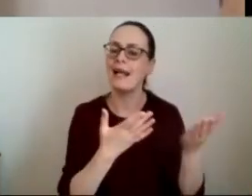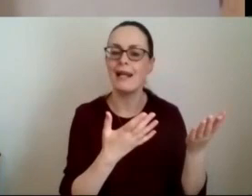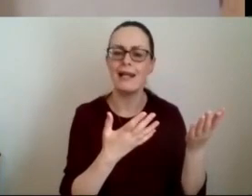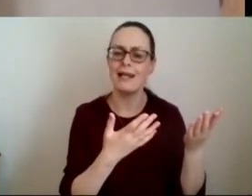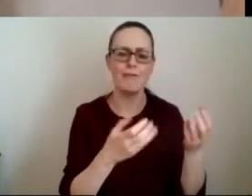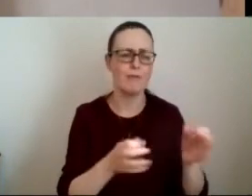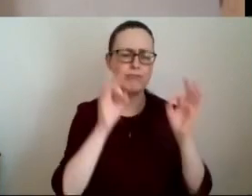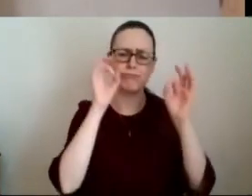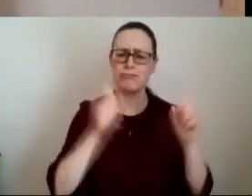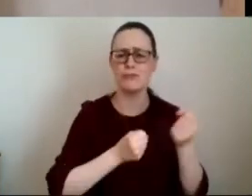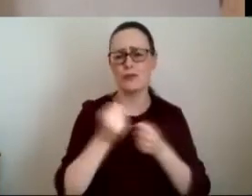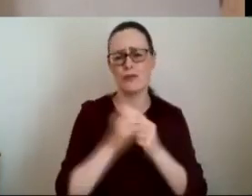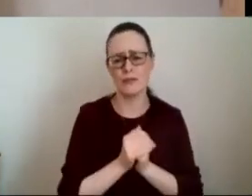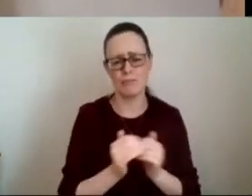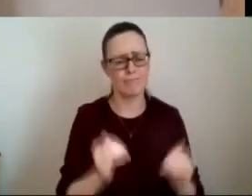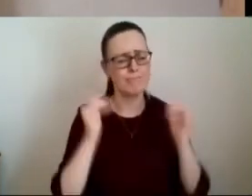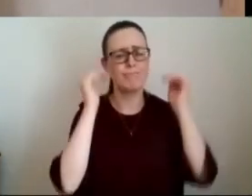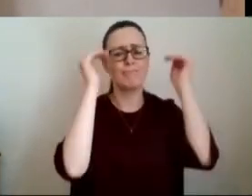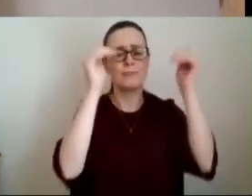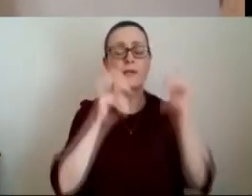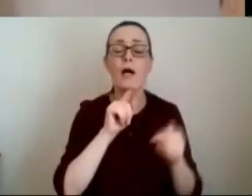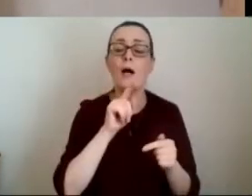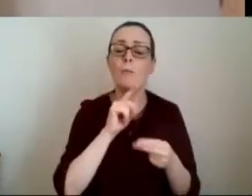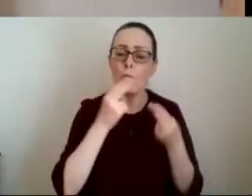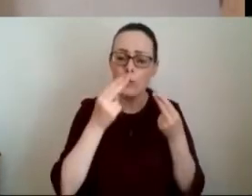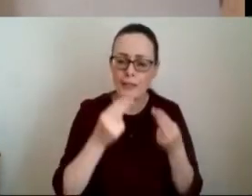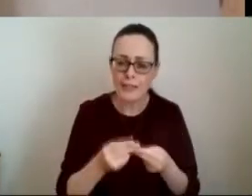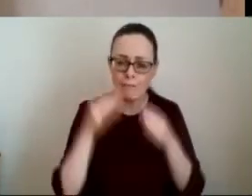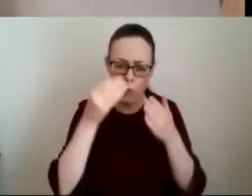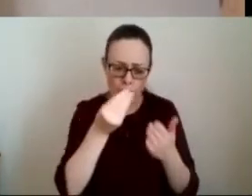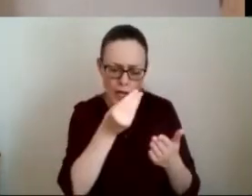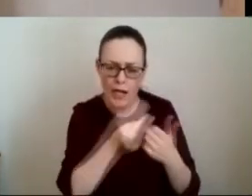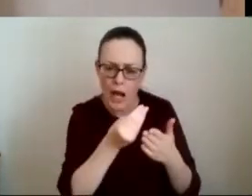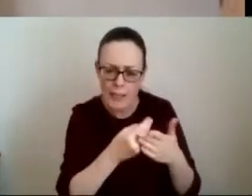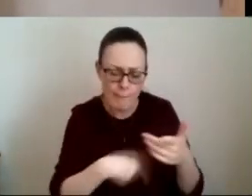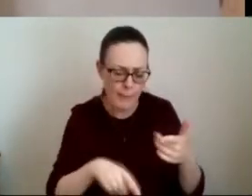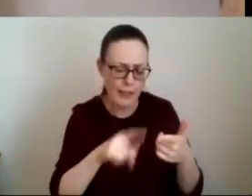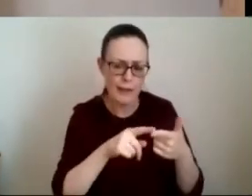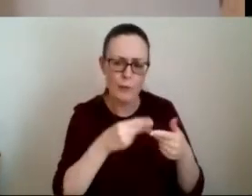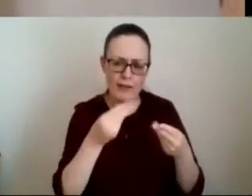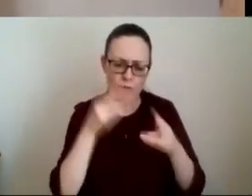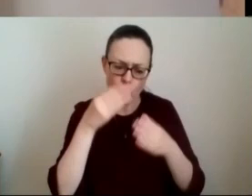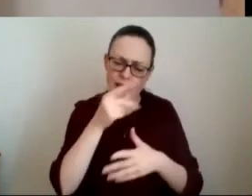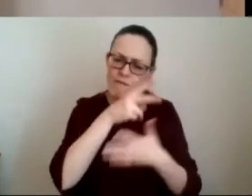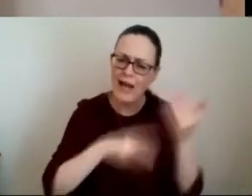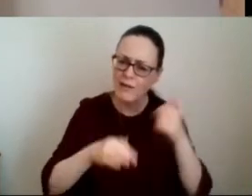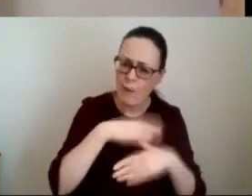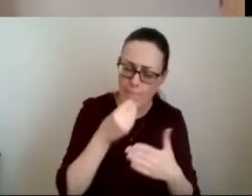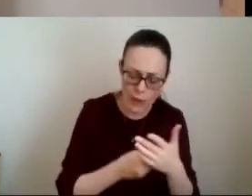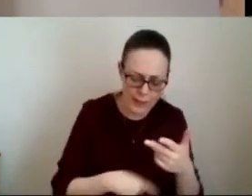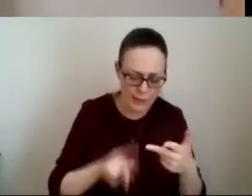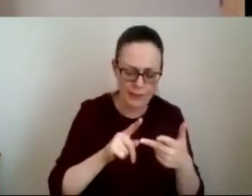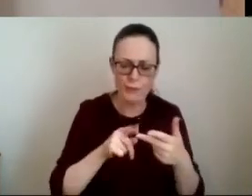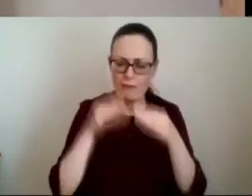service and i think to do that we need to focus on economies of scale we need a focus on value for money we need a focus of clinical